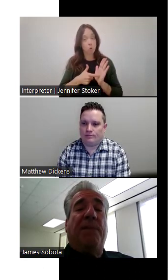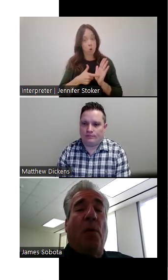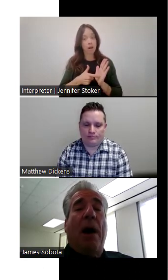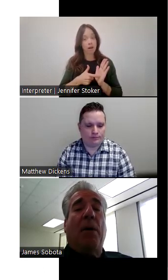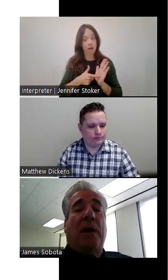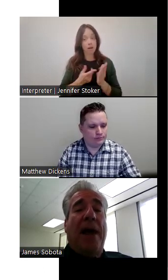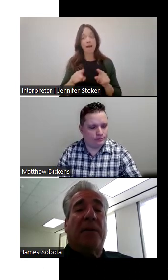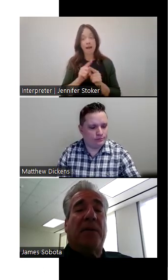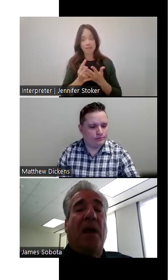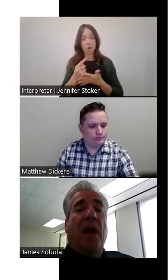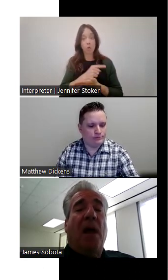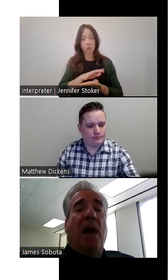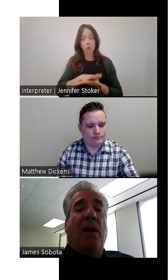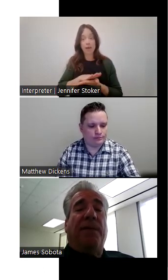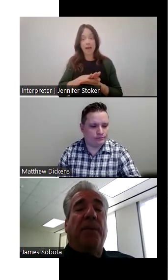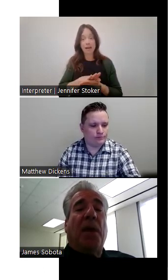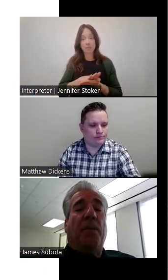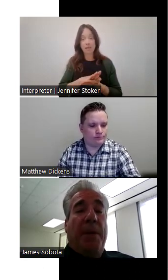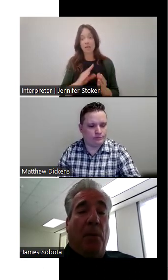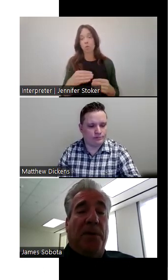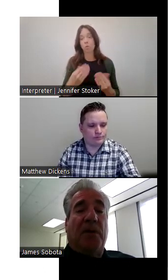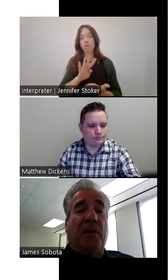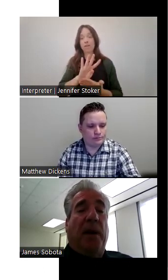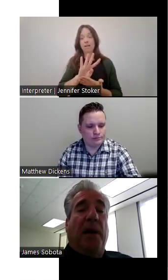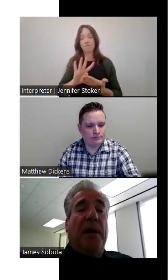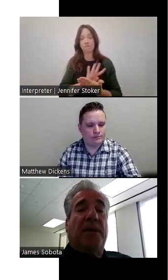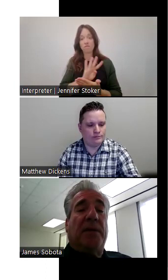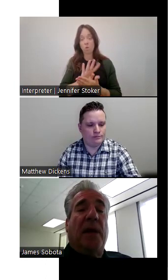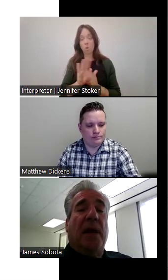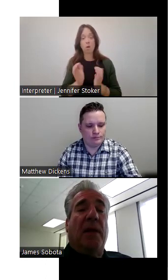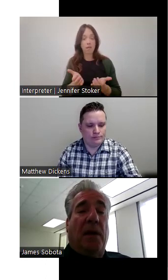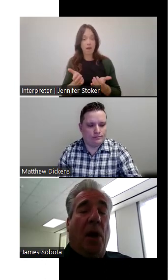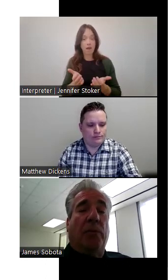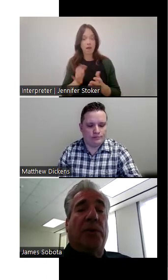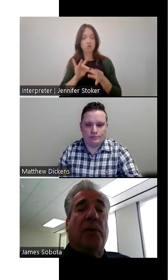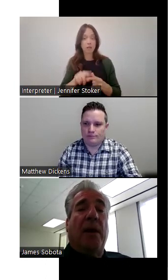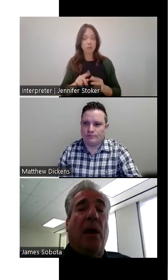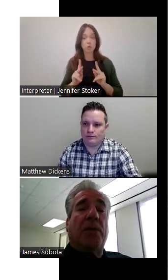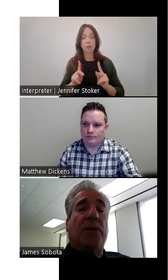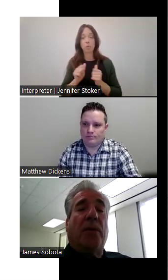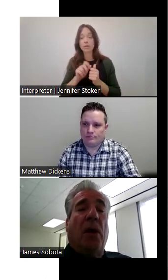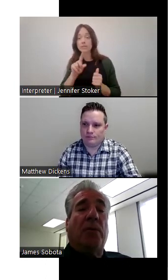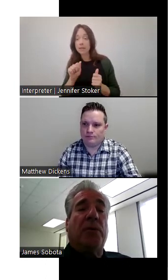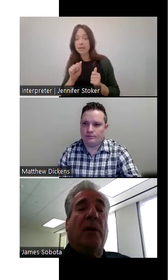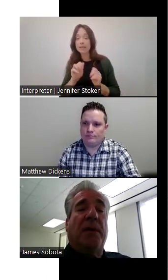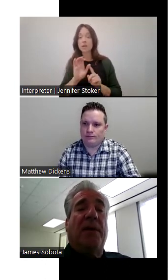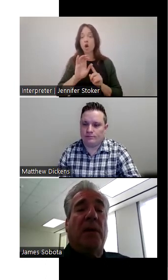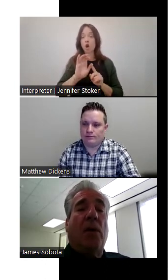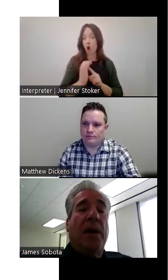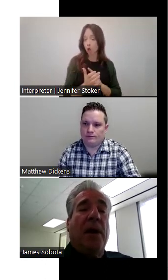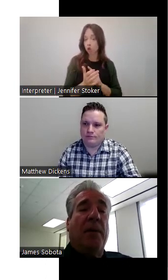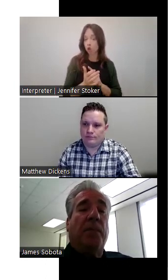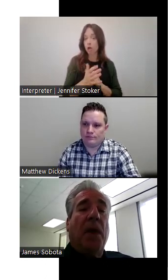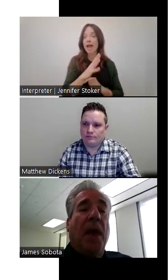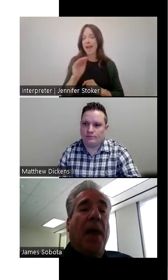a four hour class of people with disabilities, the culture, and also the culture of the deaf